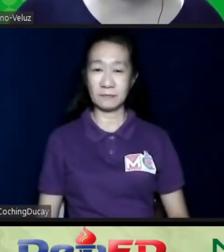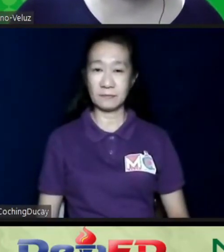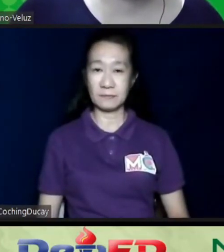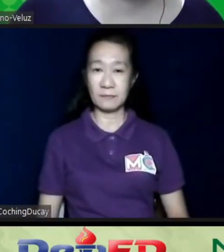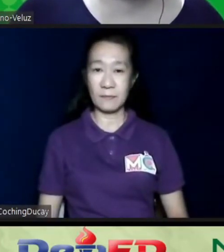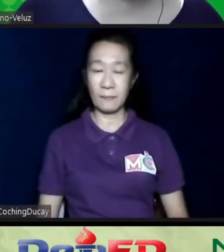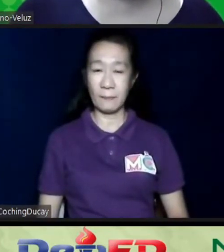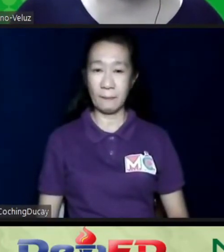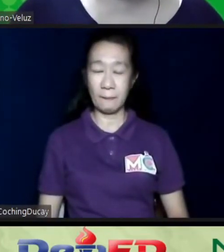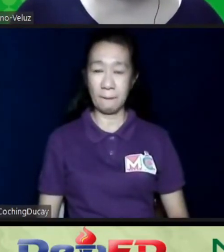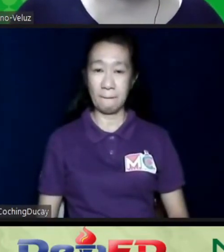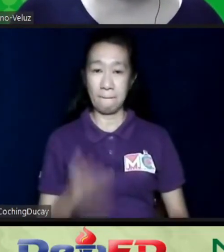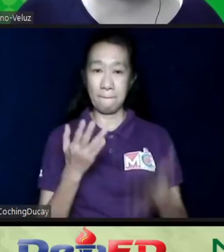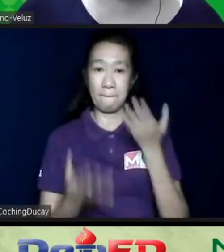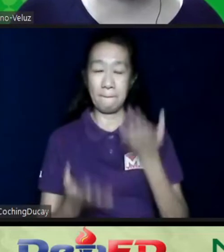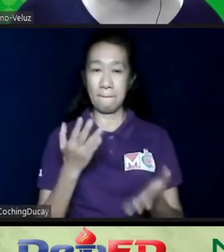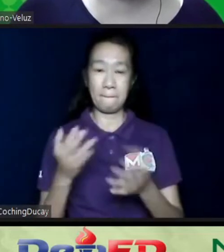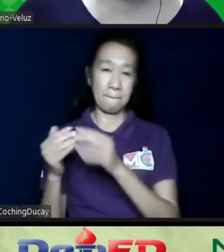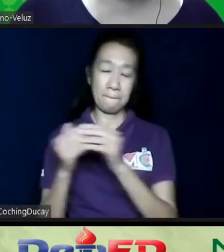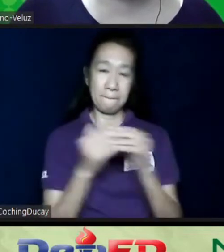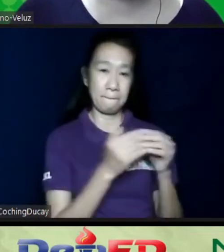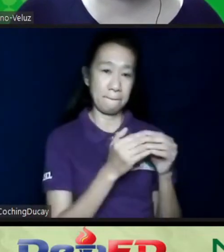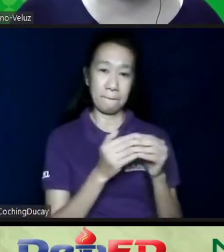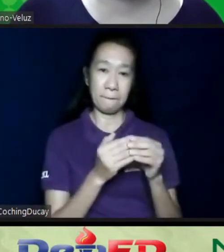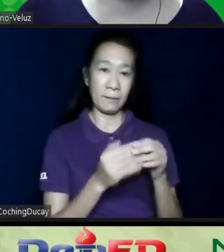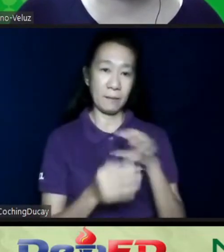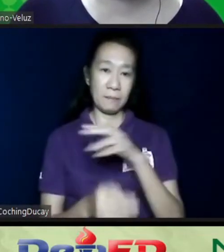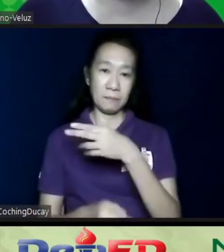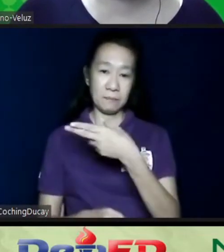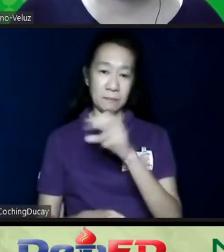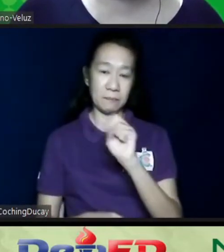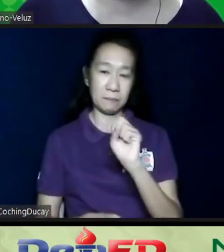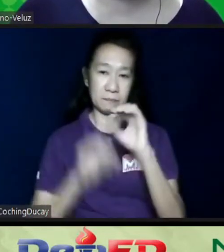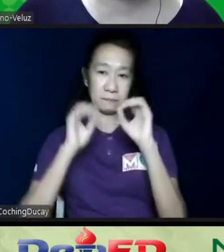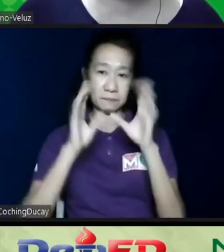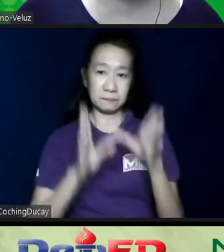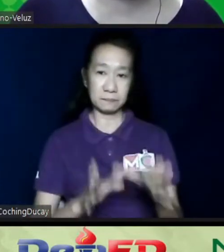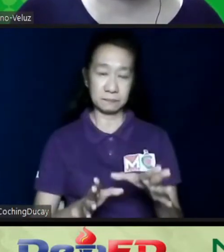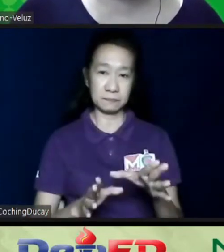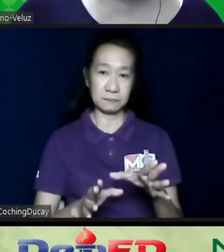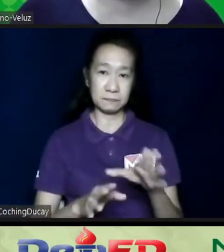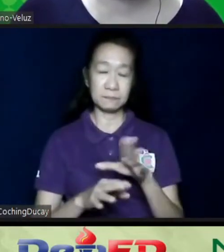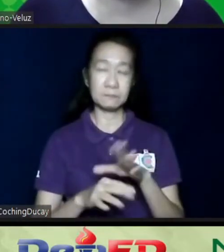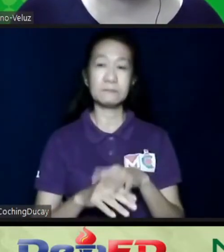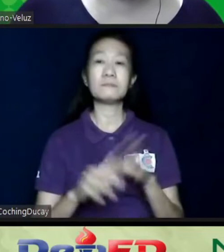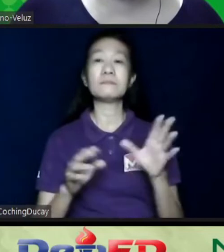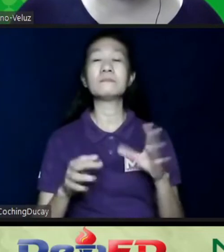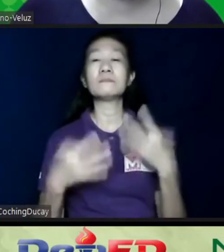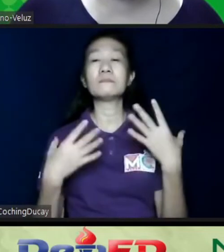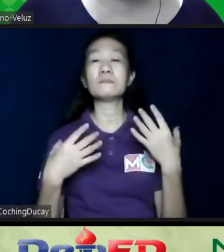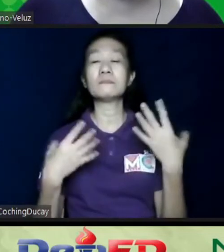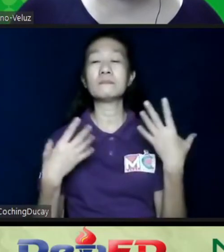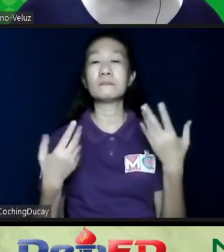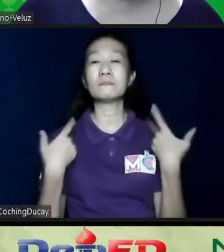perhaps spearheaded by the secondary teachers, to foster a stronger relationship with